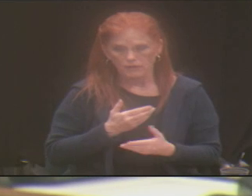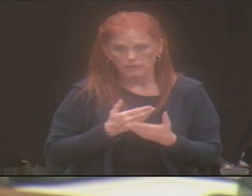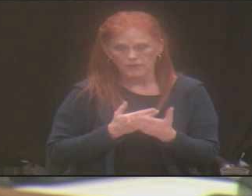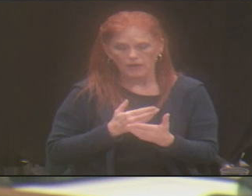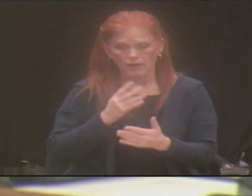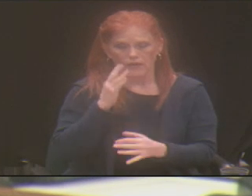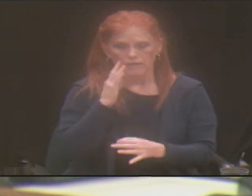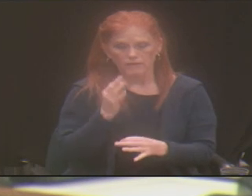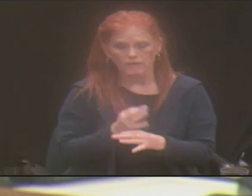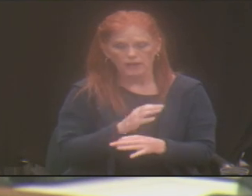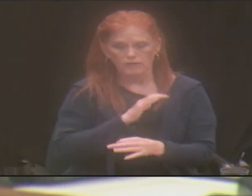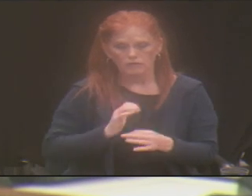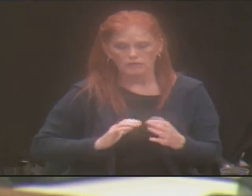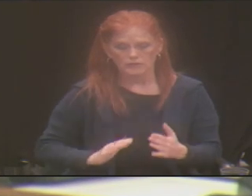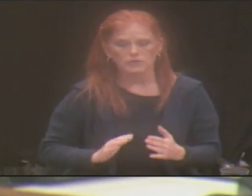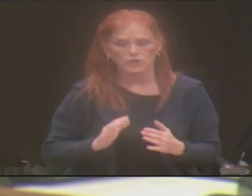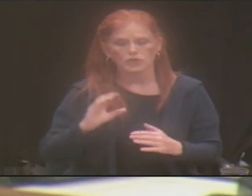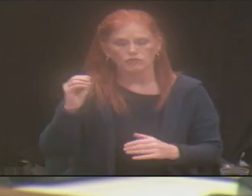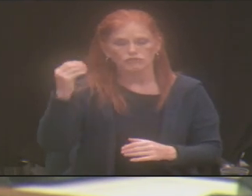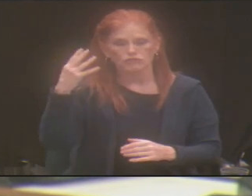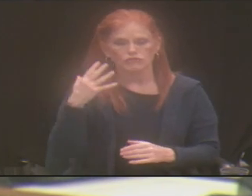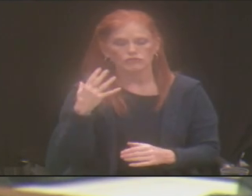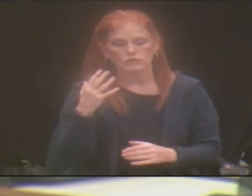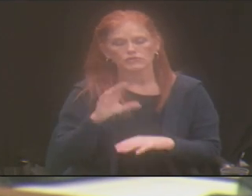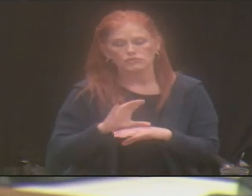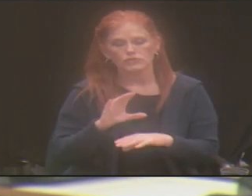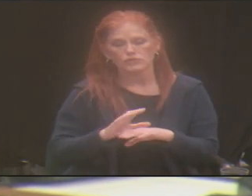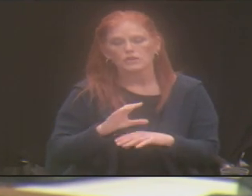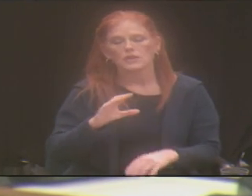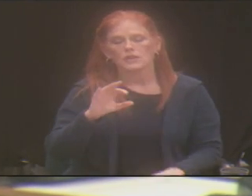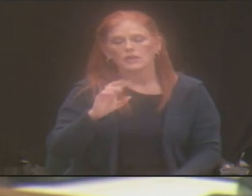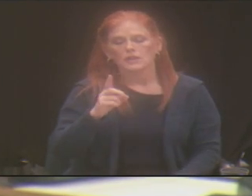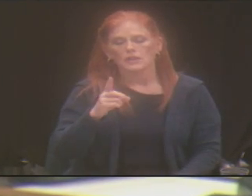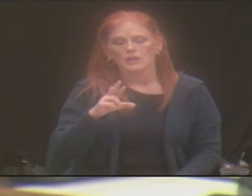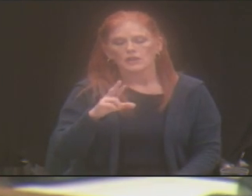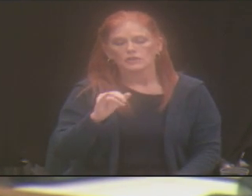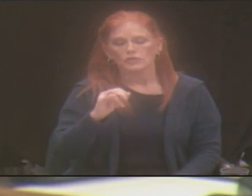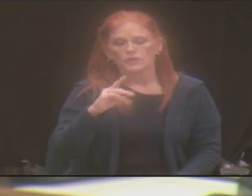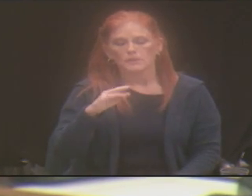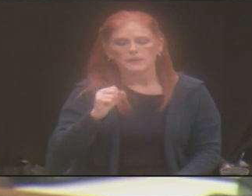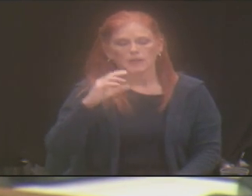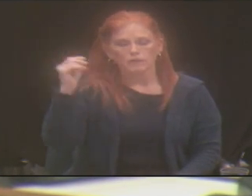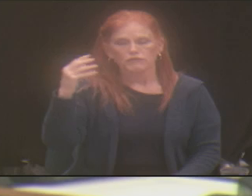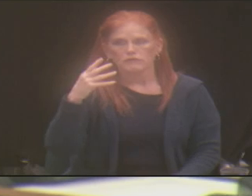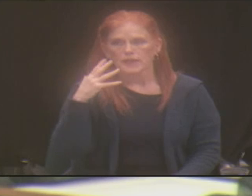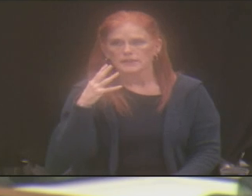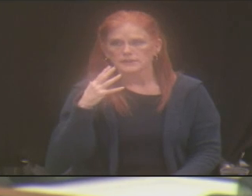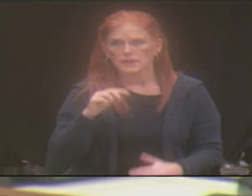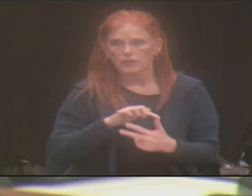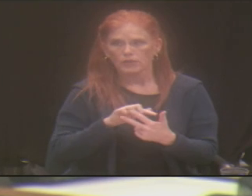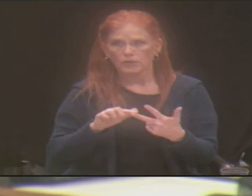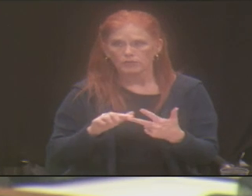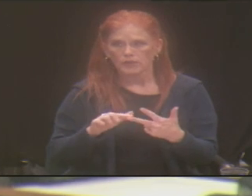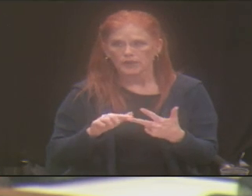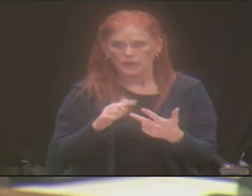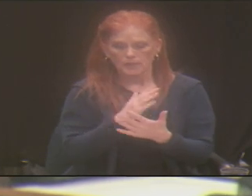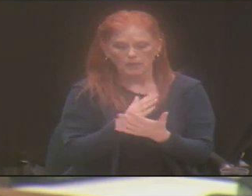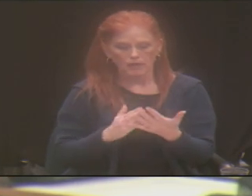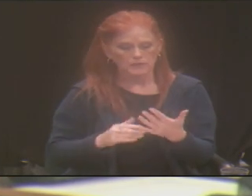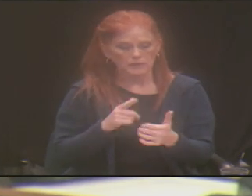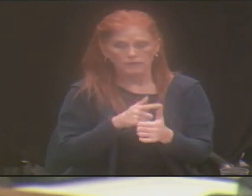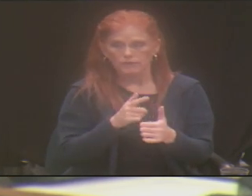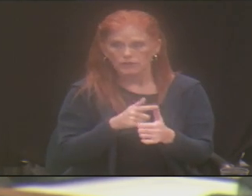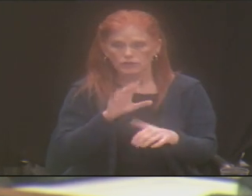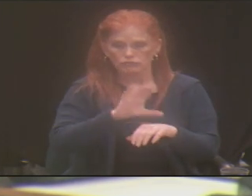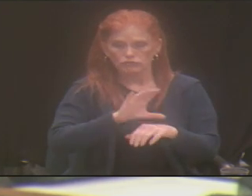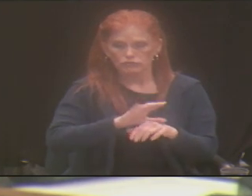Church is Dippings of Grace Ministries. And it has three components. The first one is the